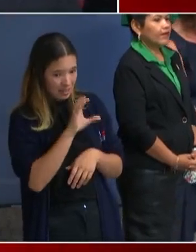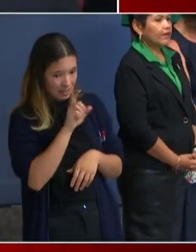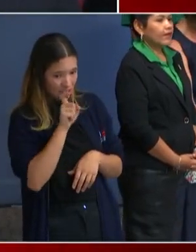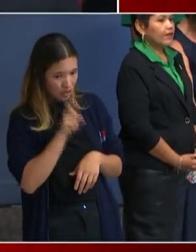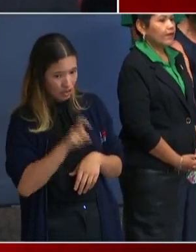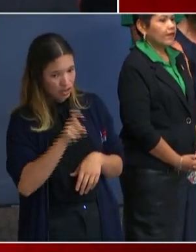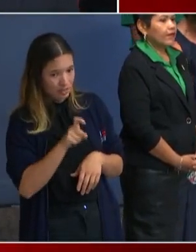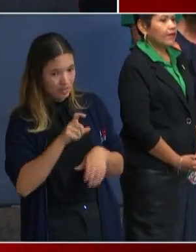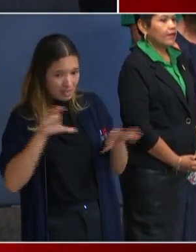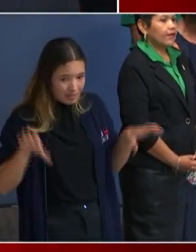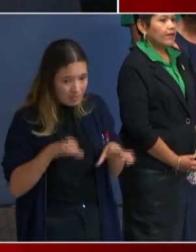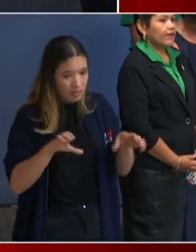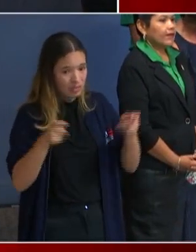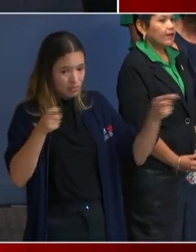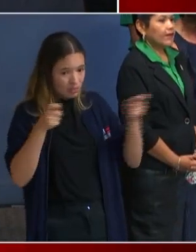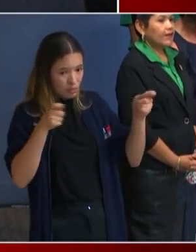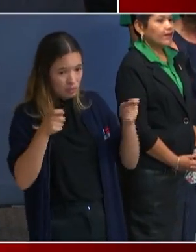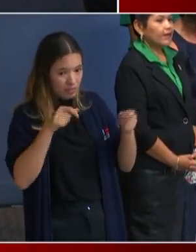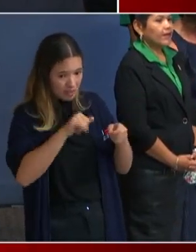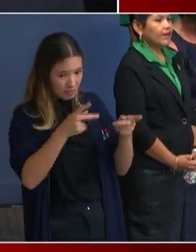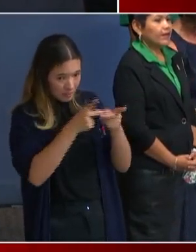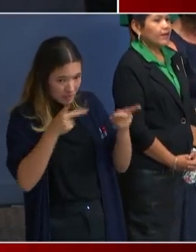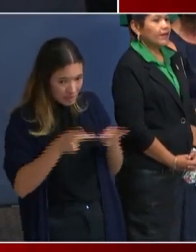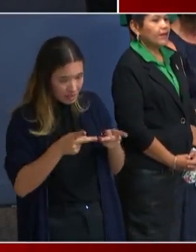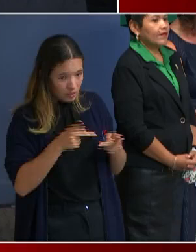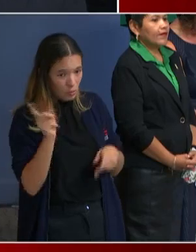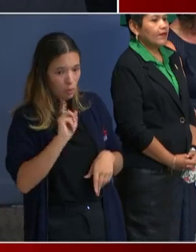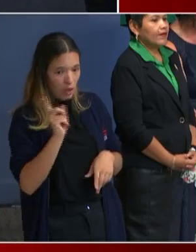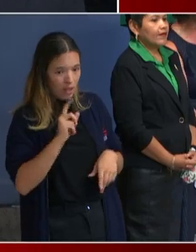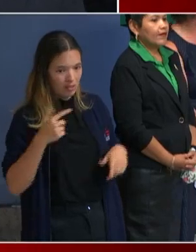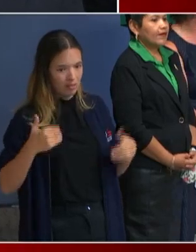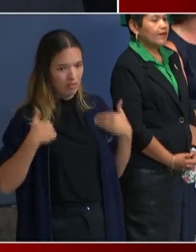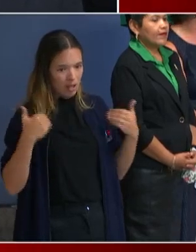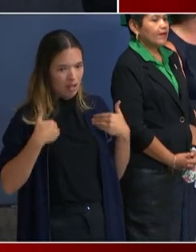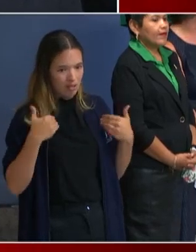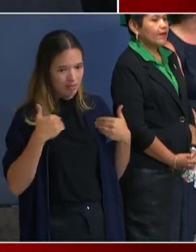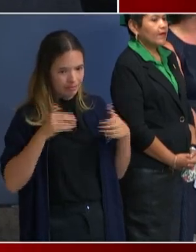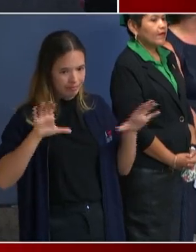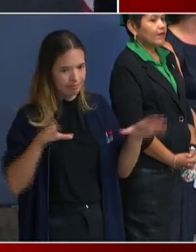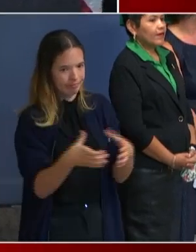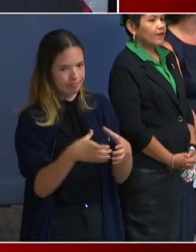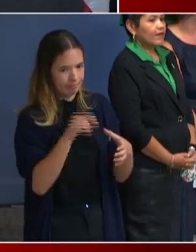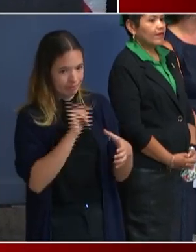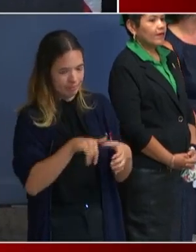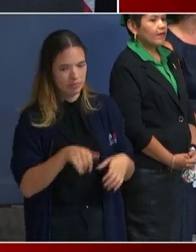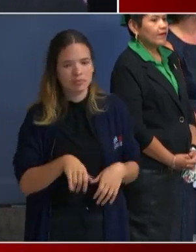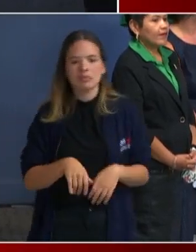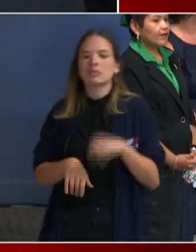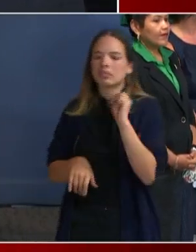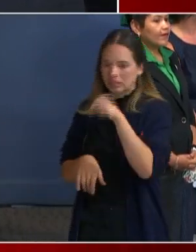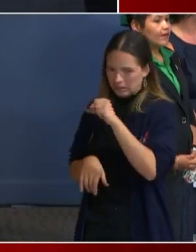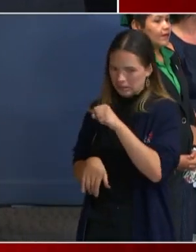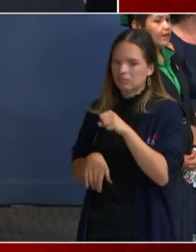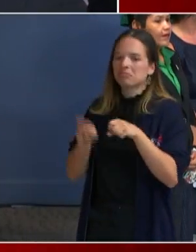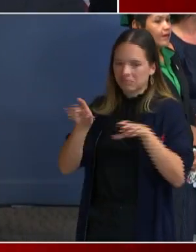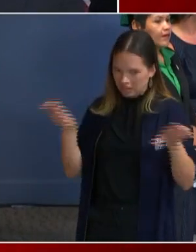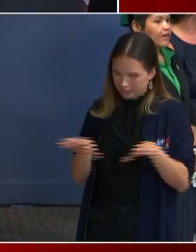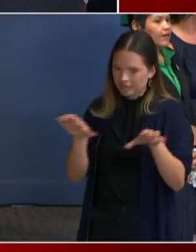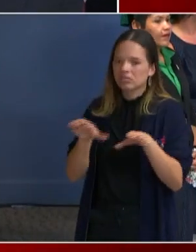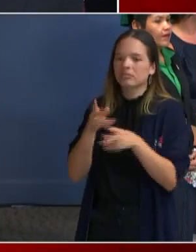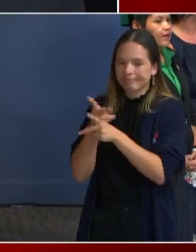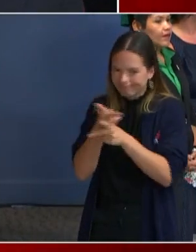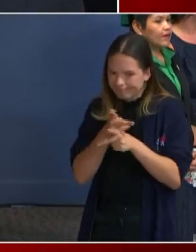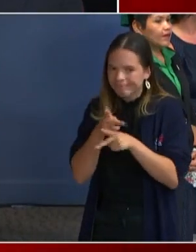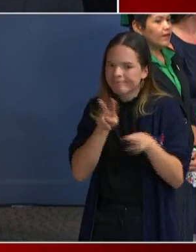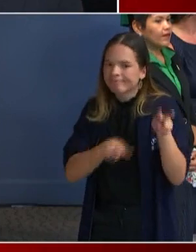those places where youths are known to gather? They are actively patrolling those areas. They're actively patrolling them right now. But